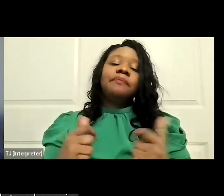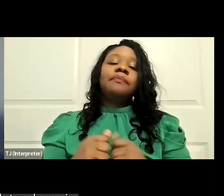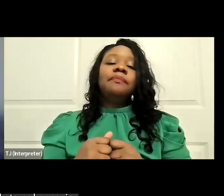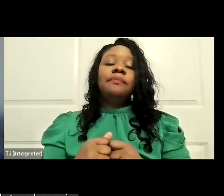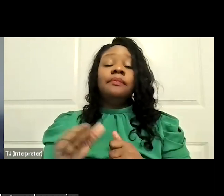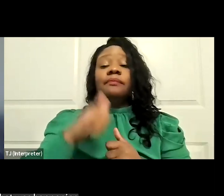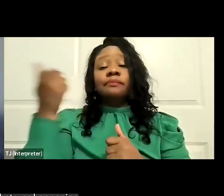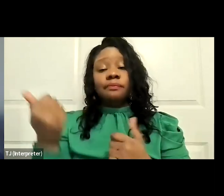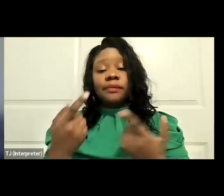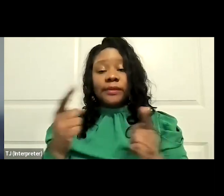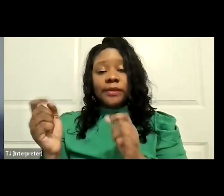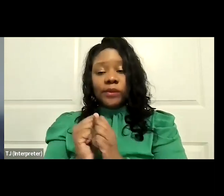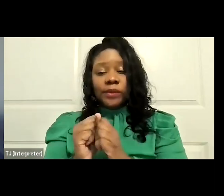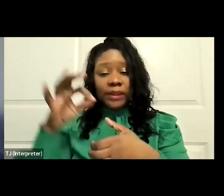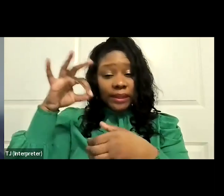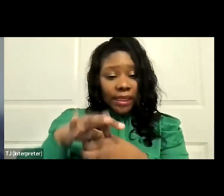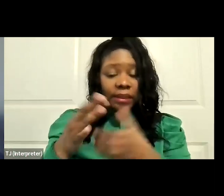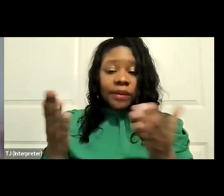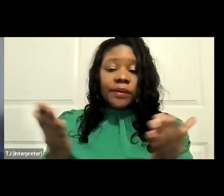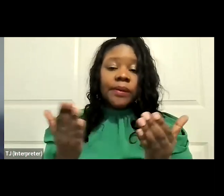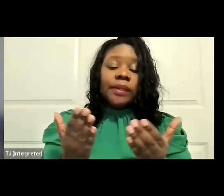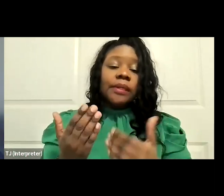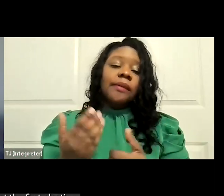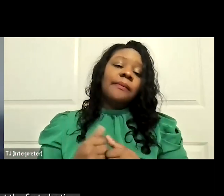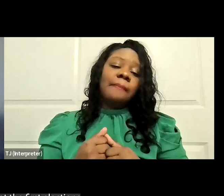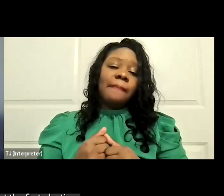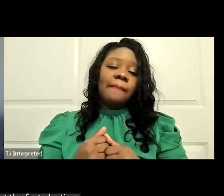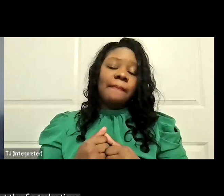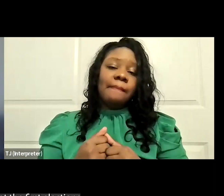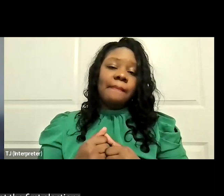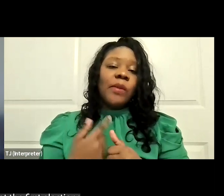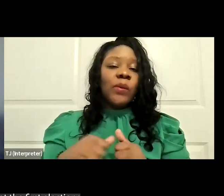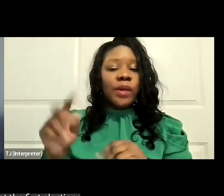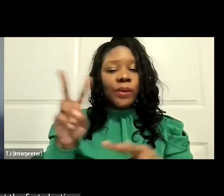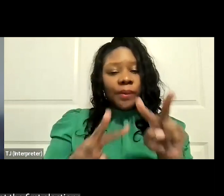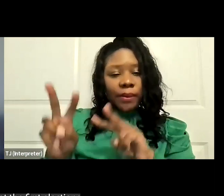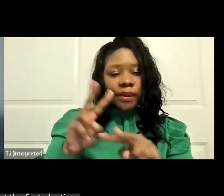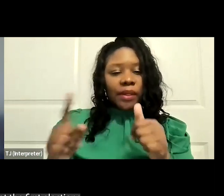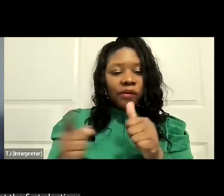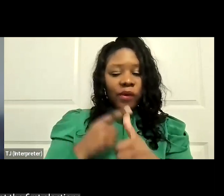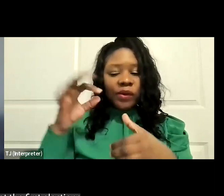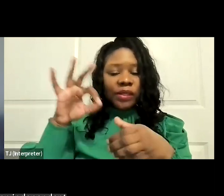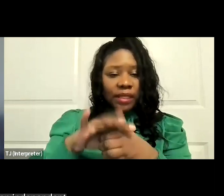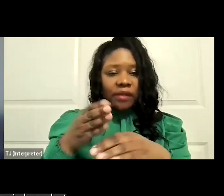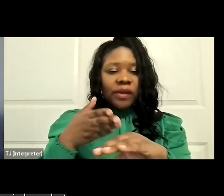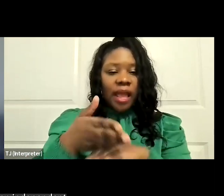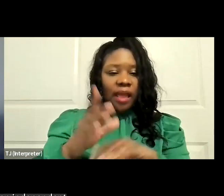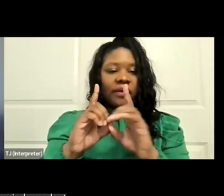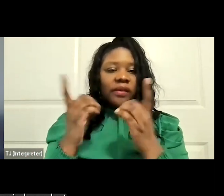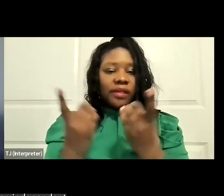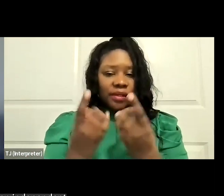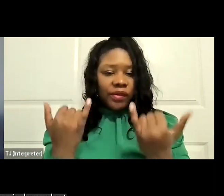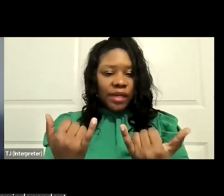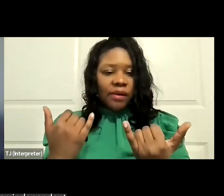happening with our elections is we, just like everywhere, we were looking at the first elections after redistricting. Now, we have an